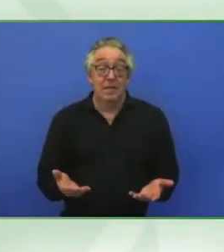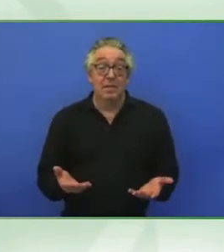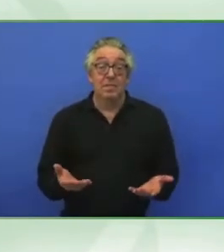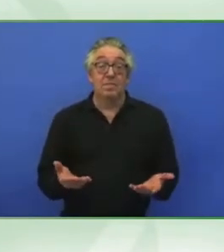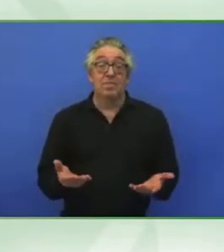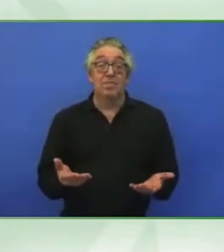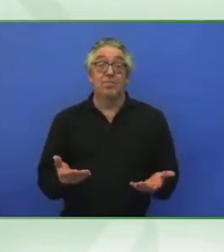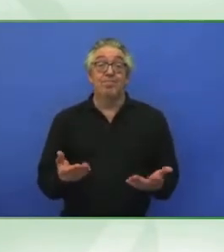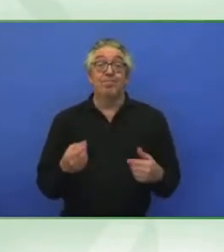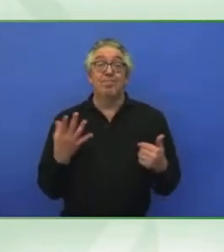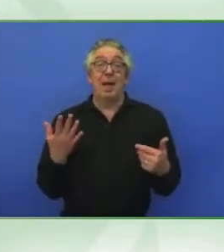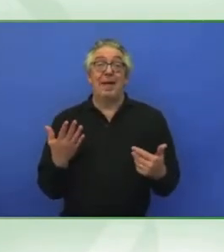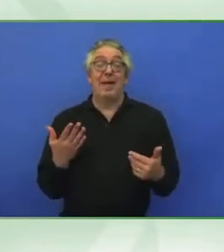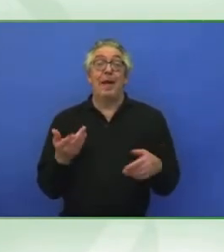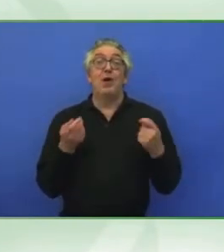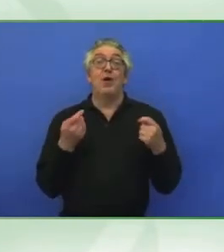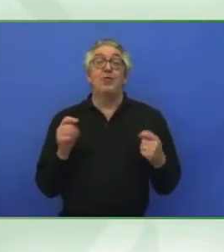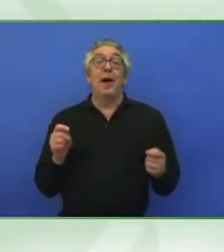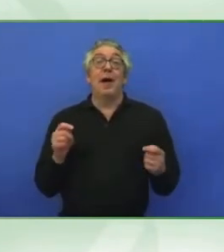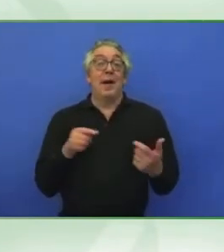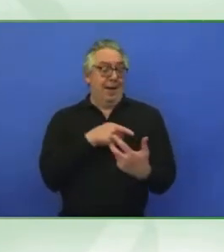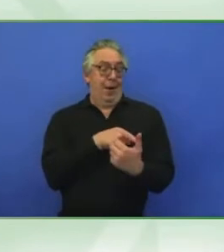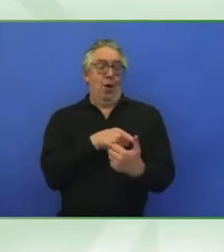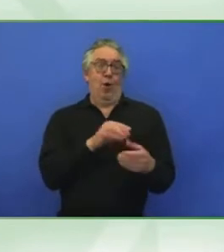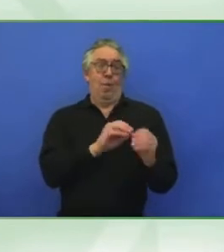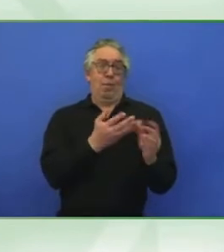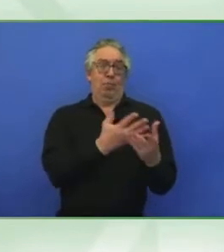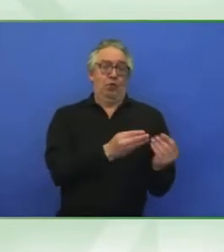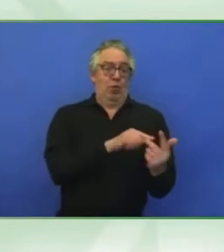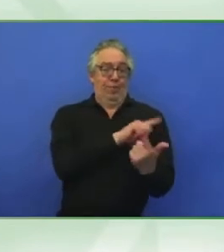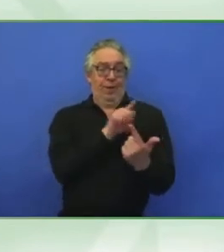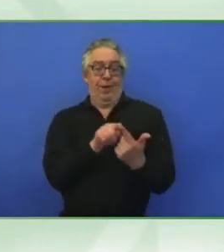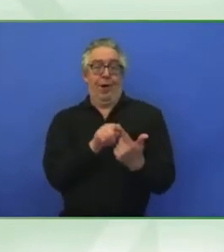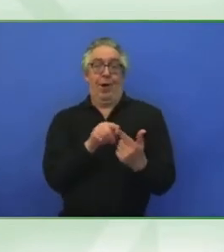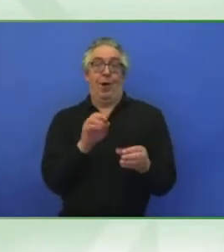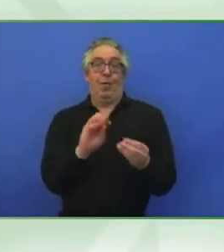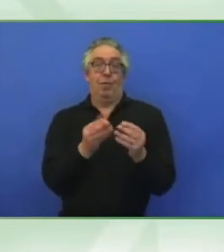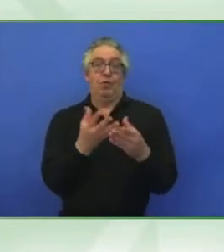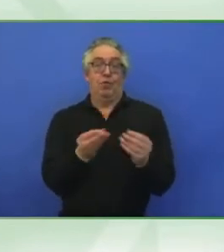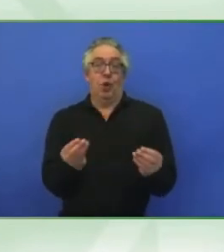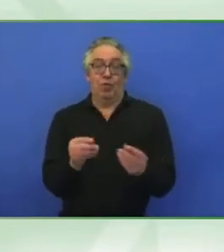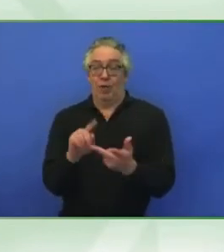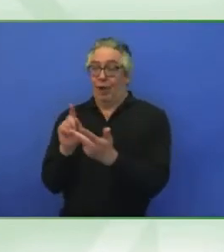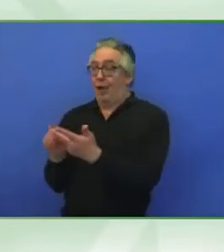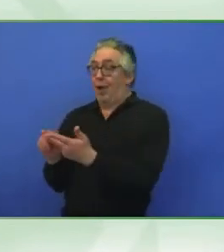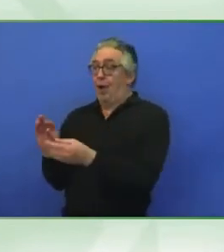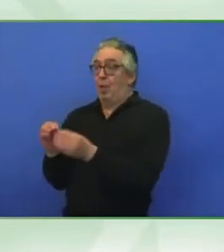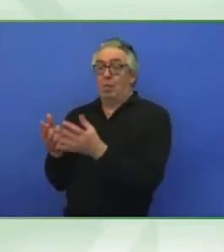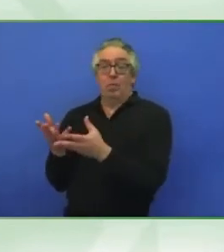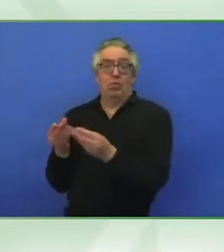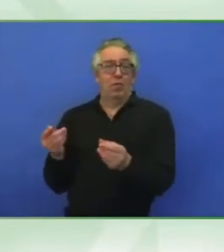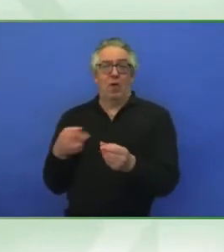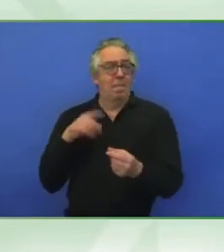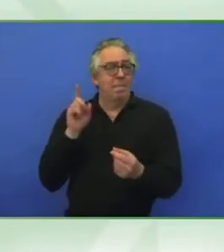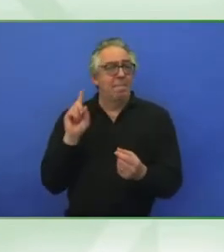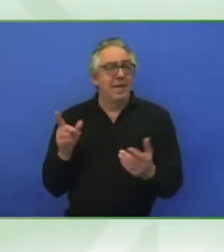And what we need to do is that we need to unify the efforts in terms of